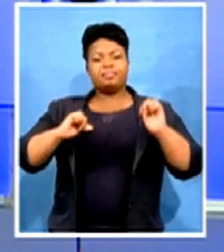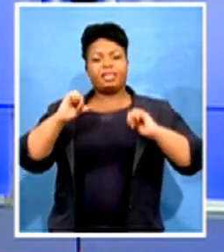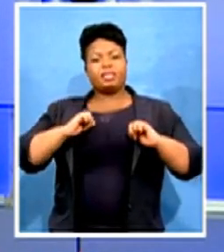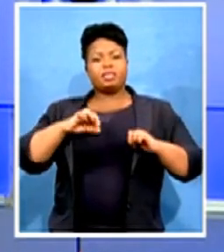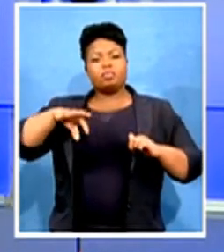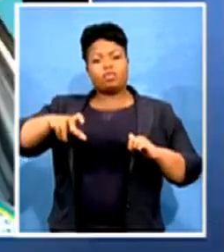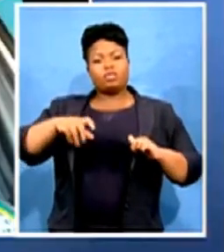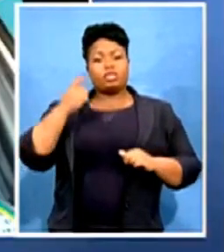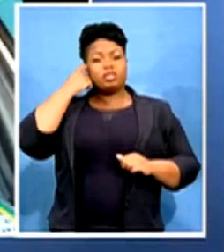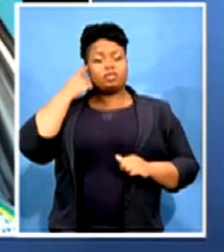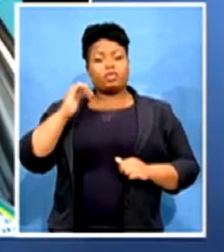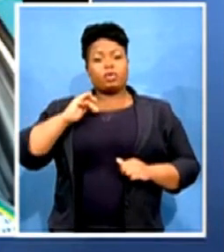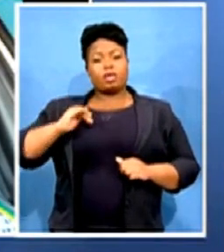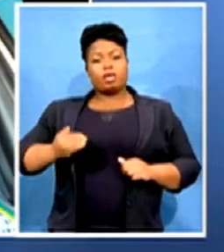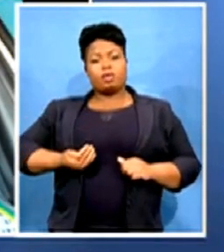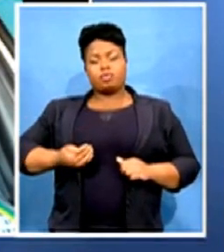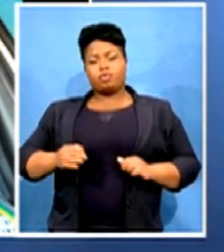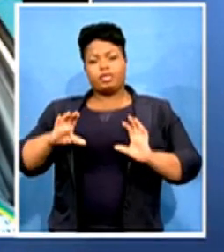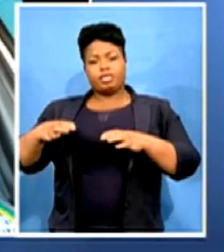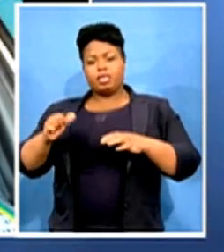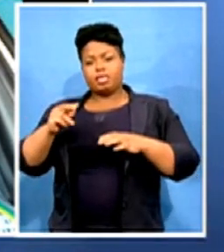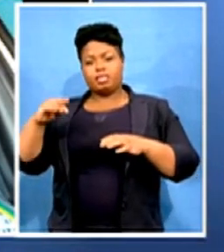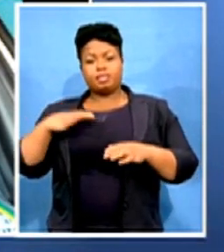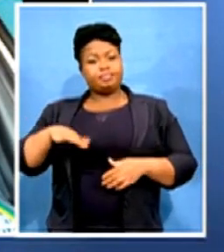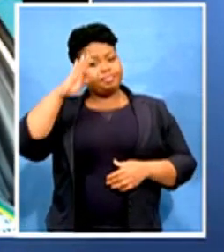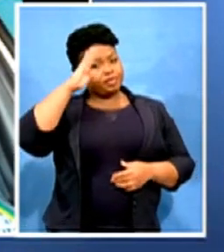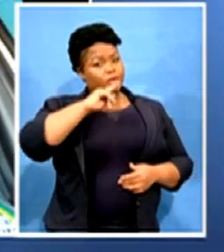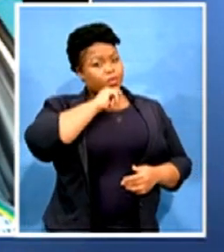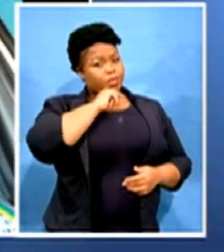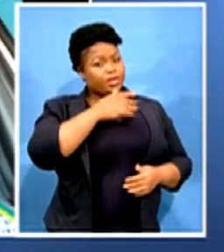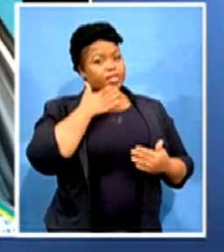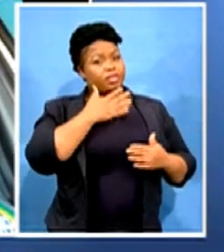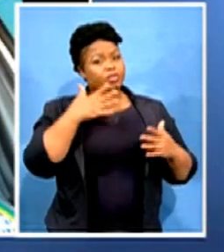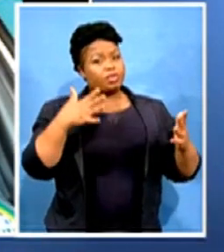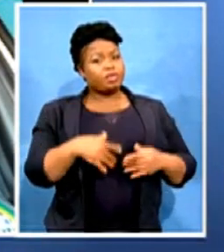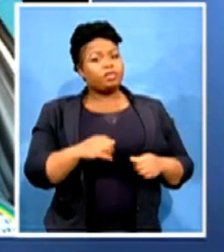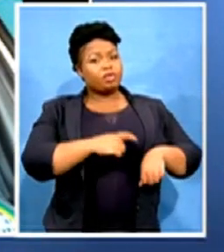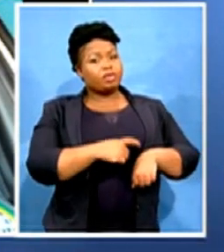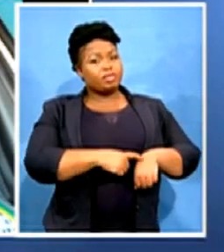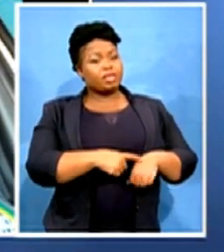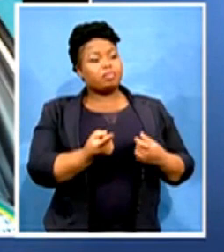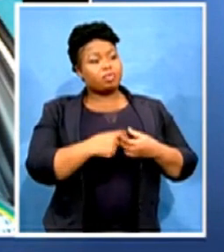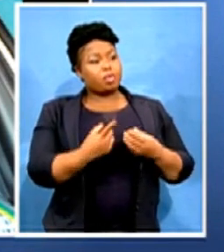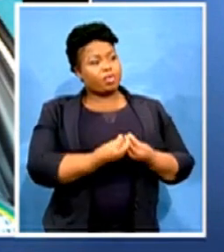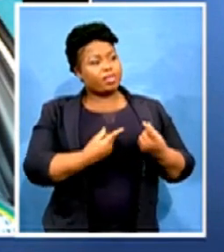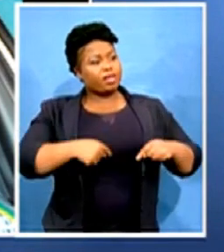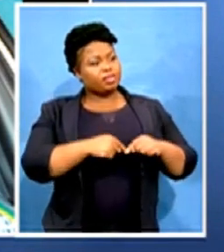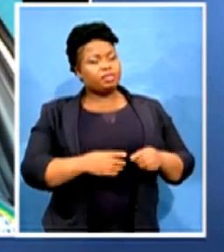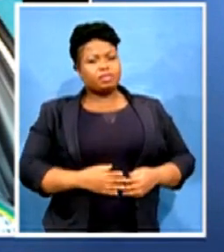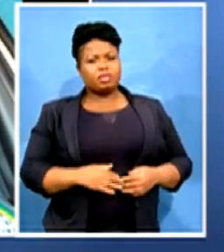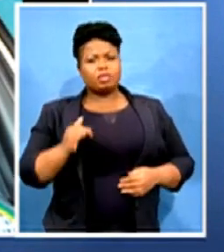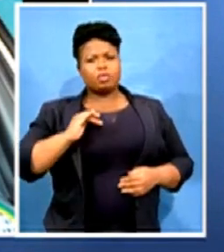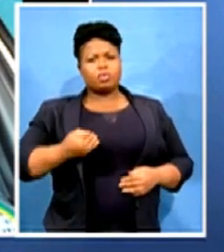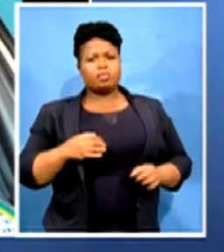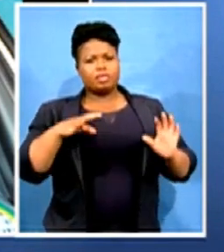the North West. A very good morning to you. Thank you so much for making the time to join us. Why is the Women's League not happy with this decision?